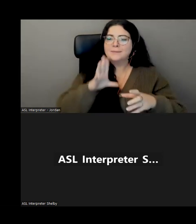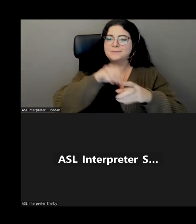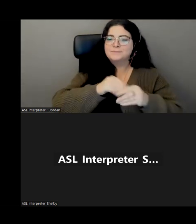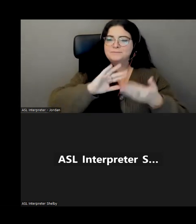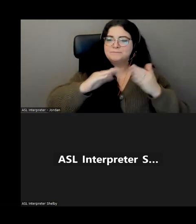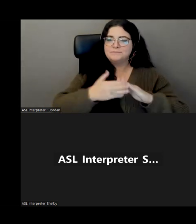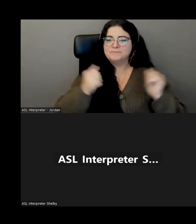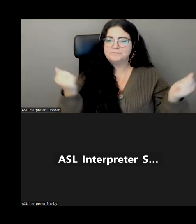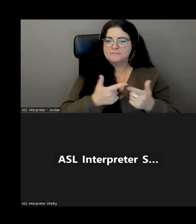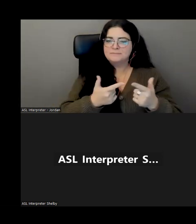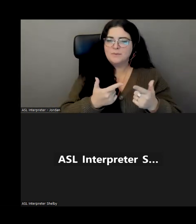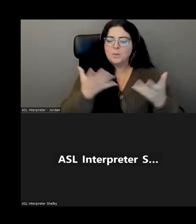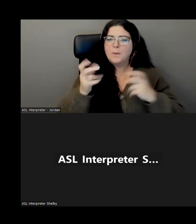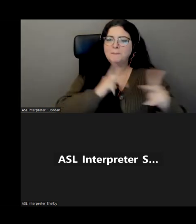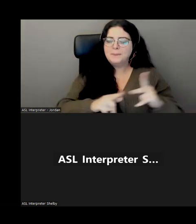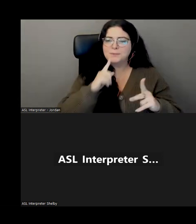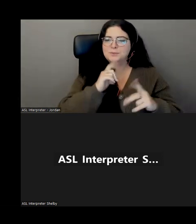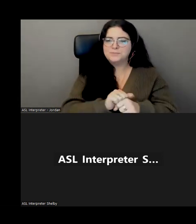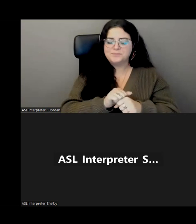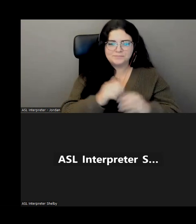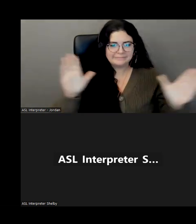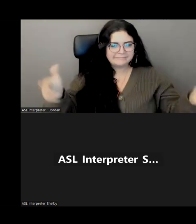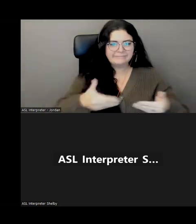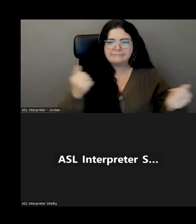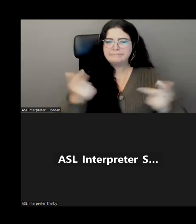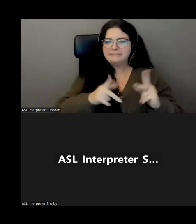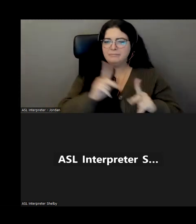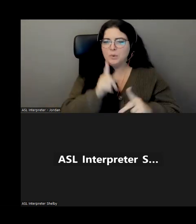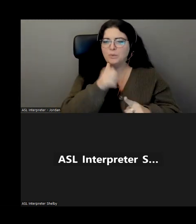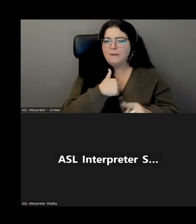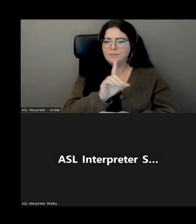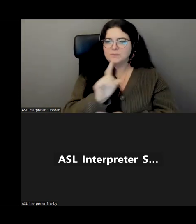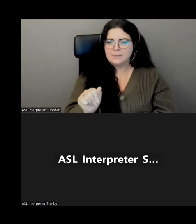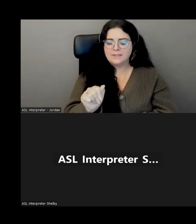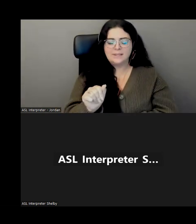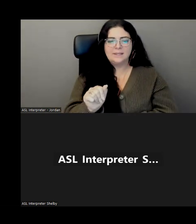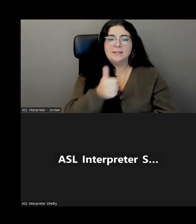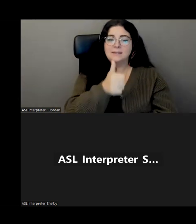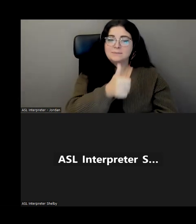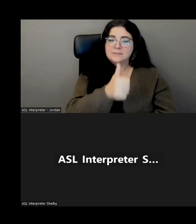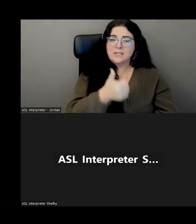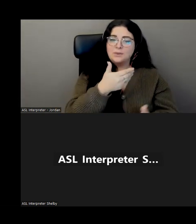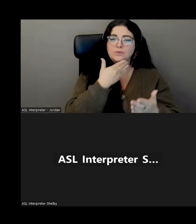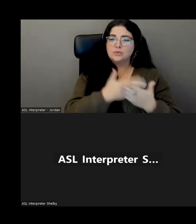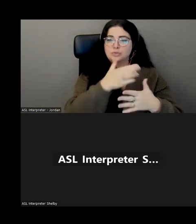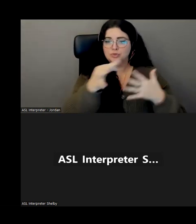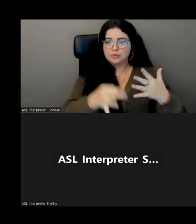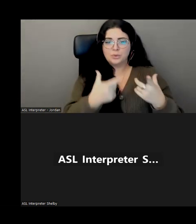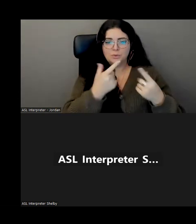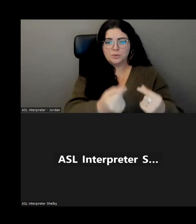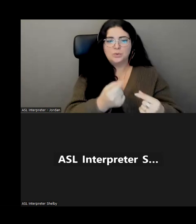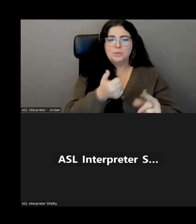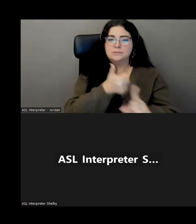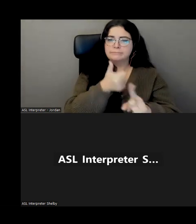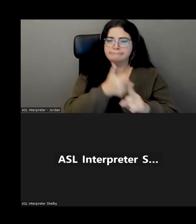society that embraces diversity and the rights of all individuals to choice, self- determination, and independent